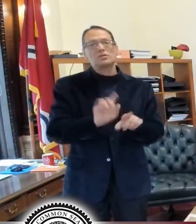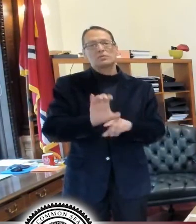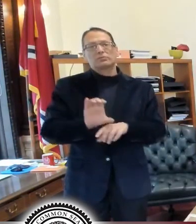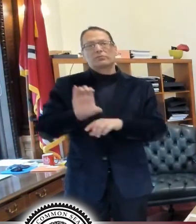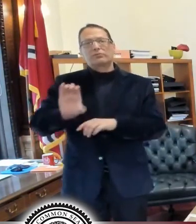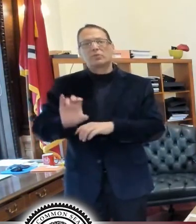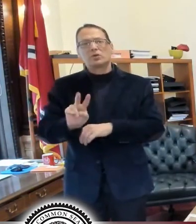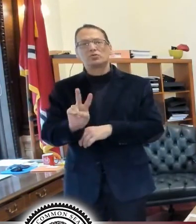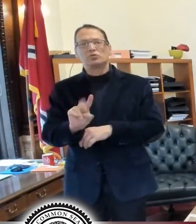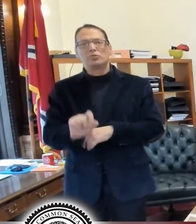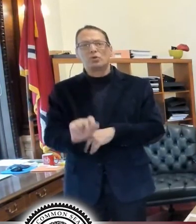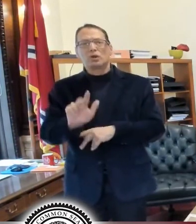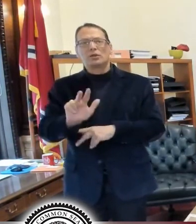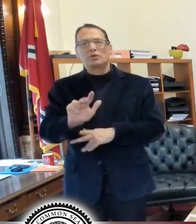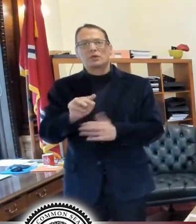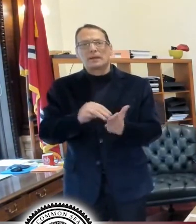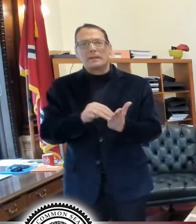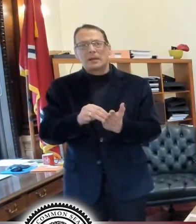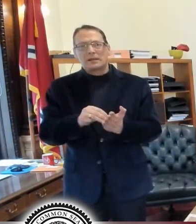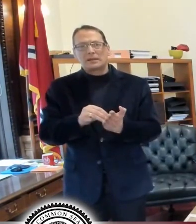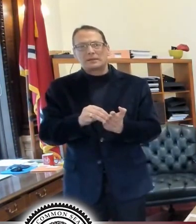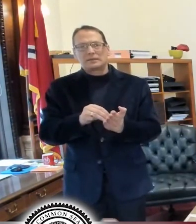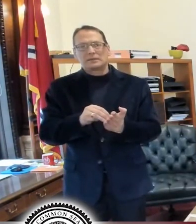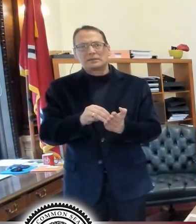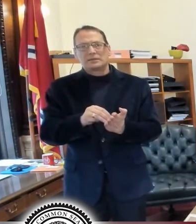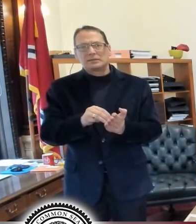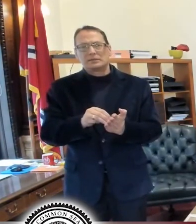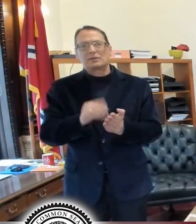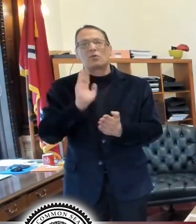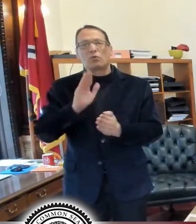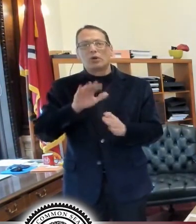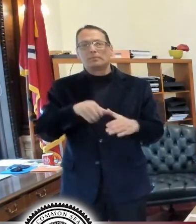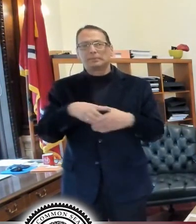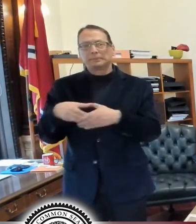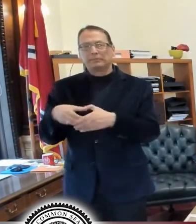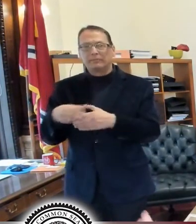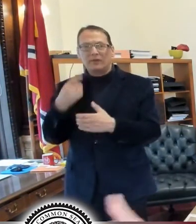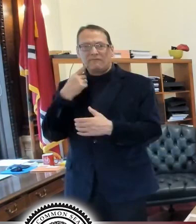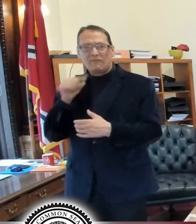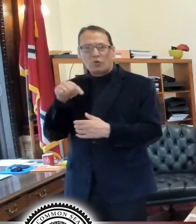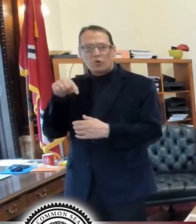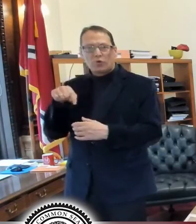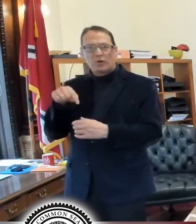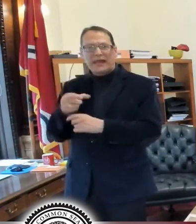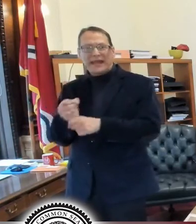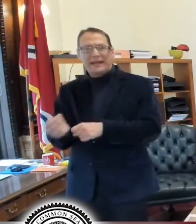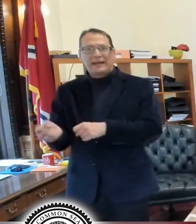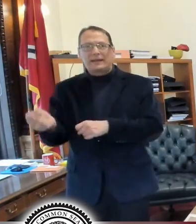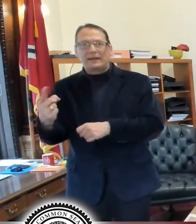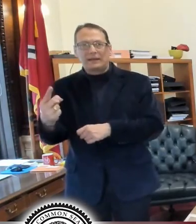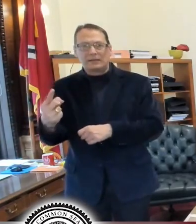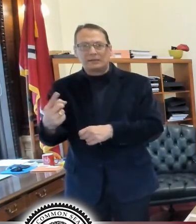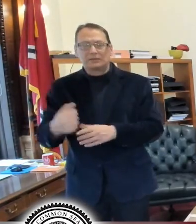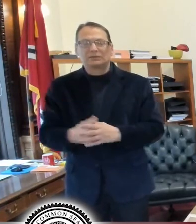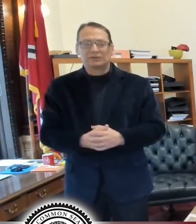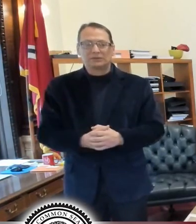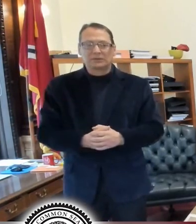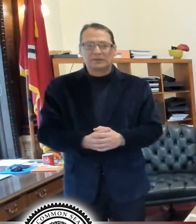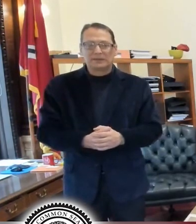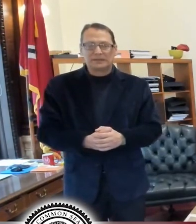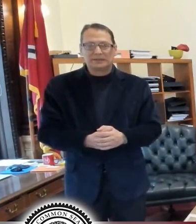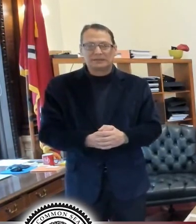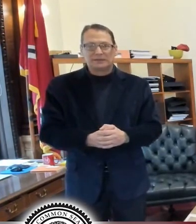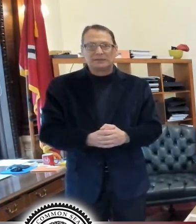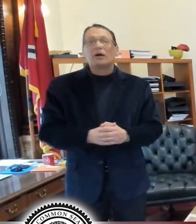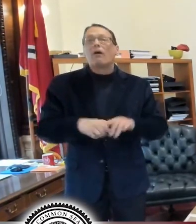$2.3 million passed out of committee last week, which will be, um, for, for next year. And, uh,